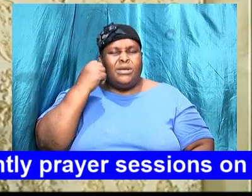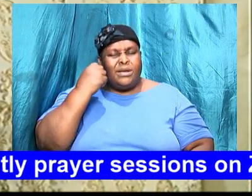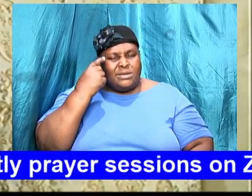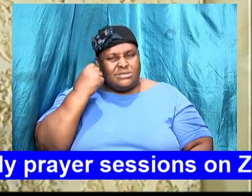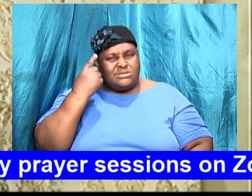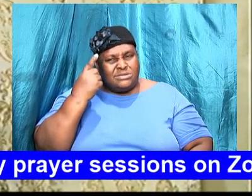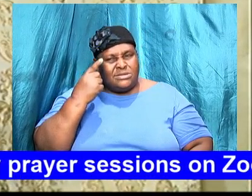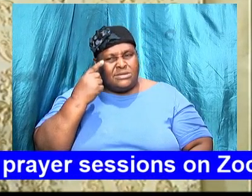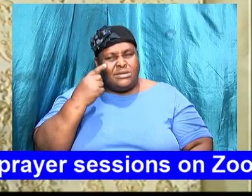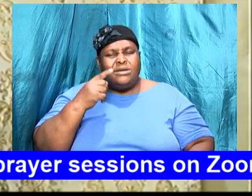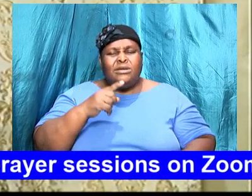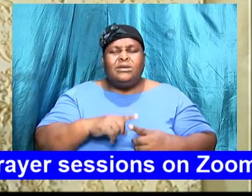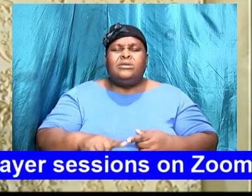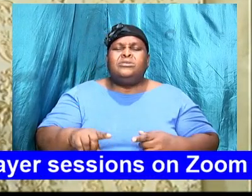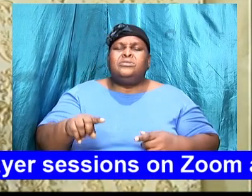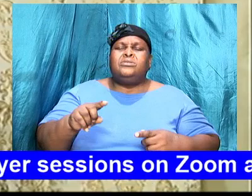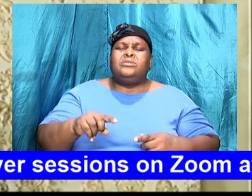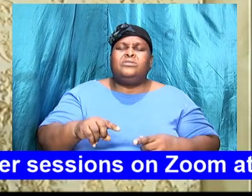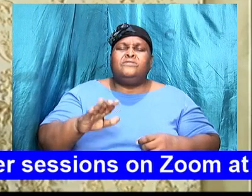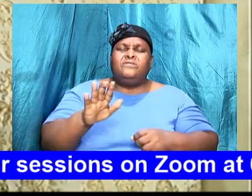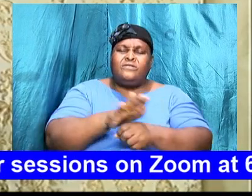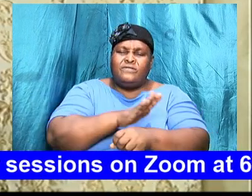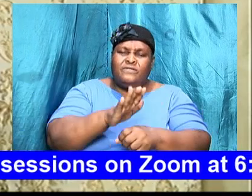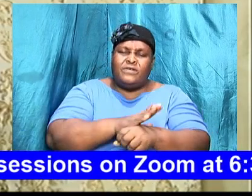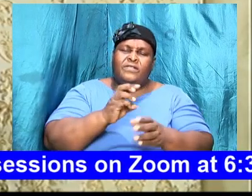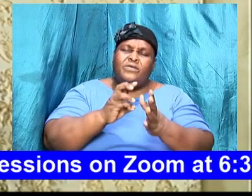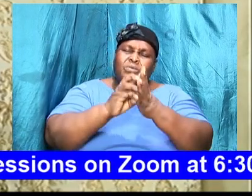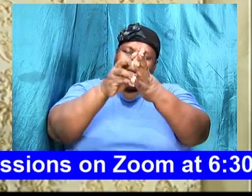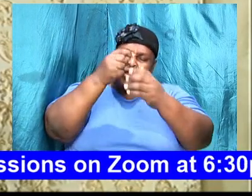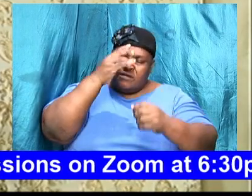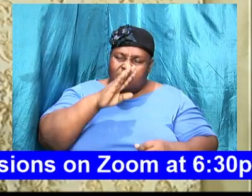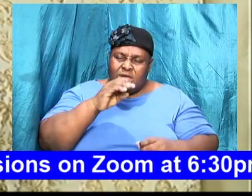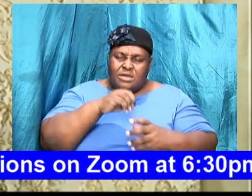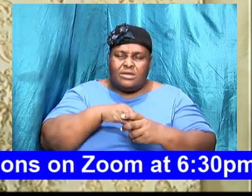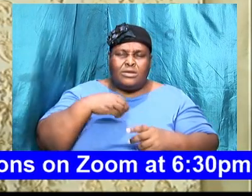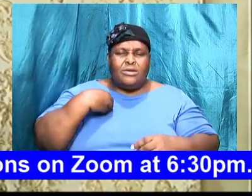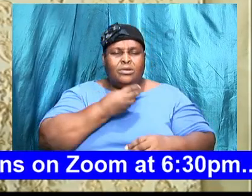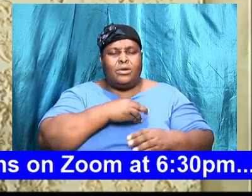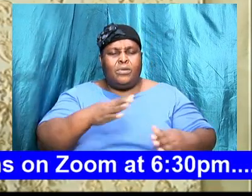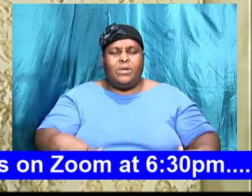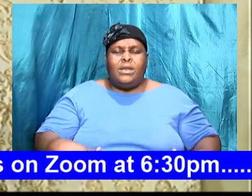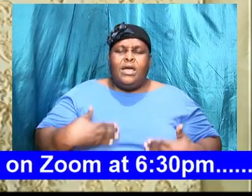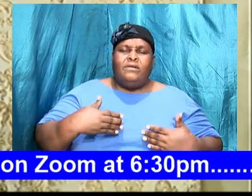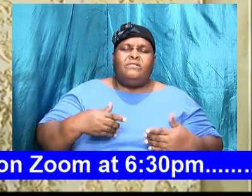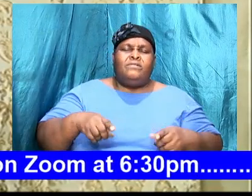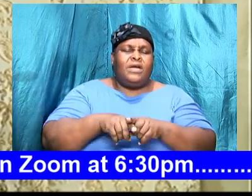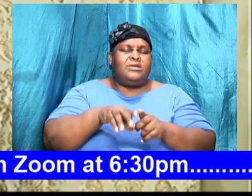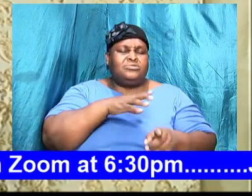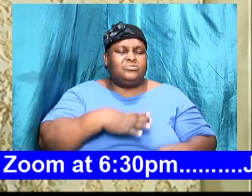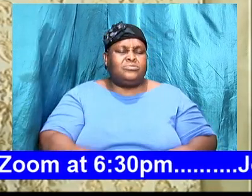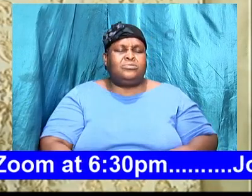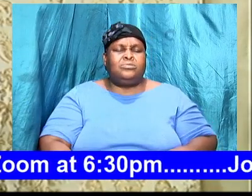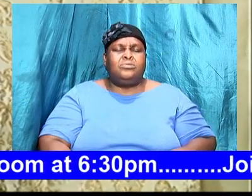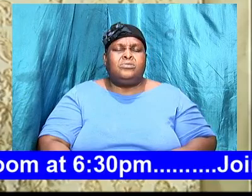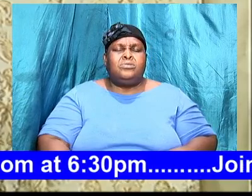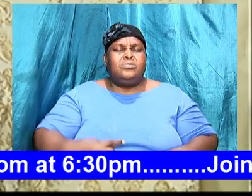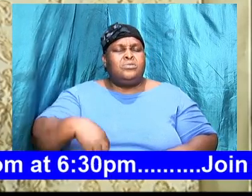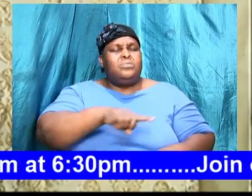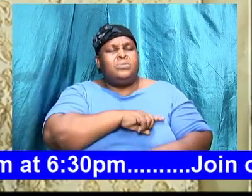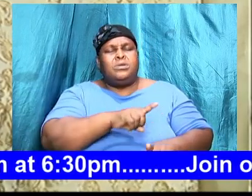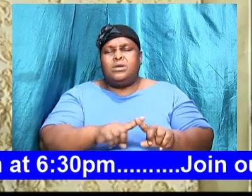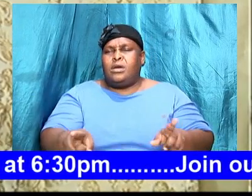fulfill the will of the Lord in our life as Christians we cannot walk in the flesh